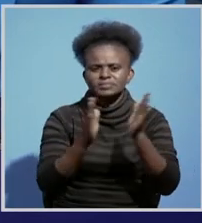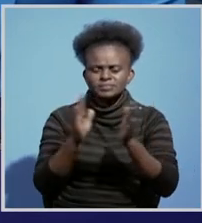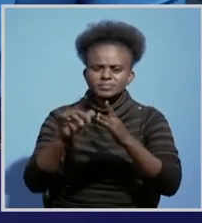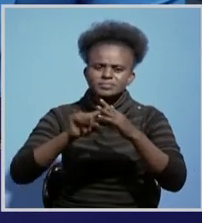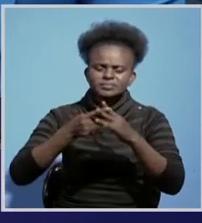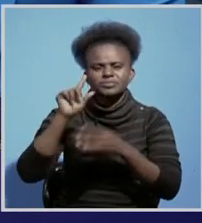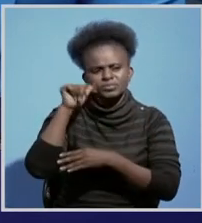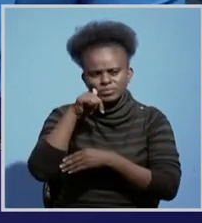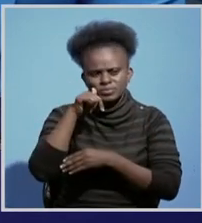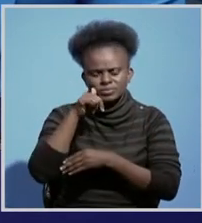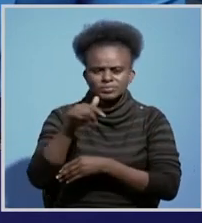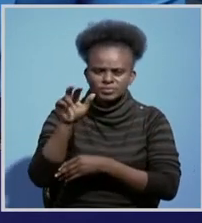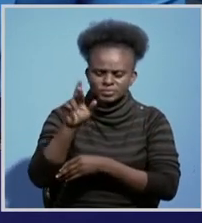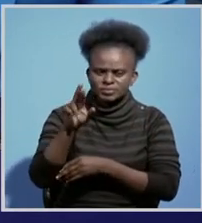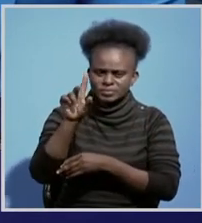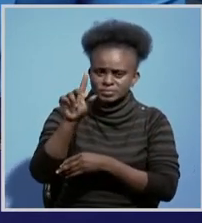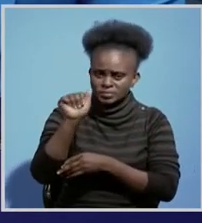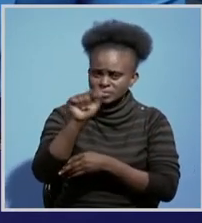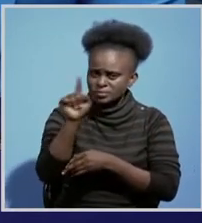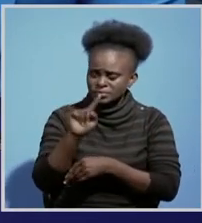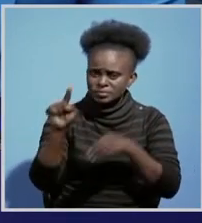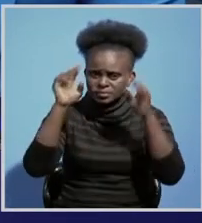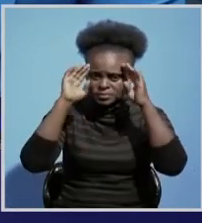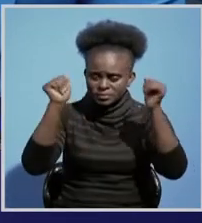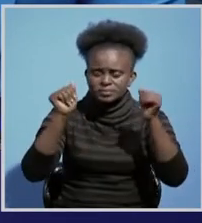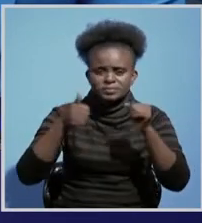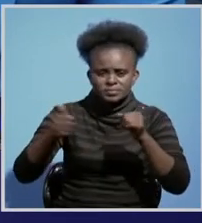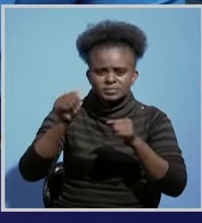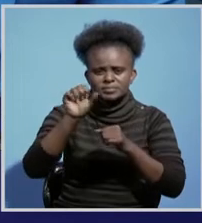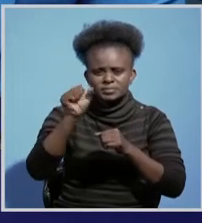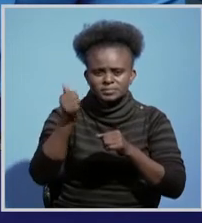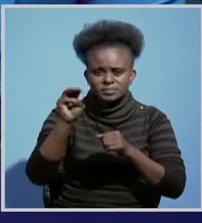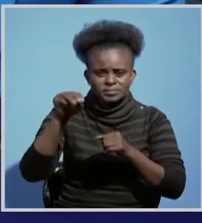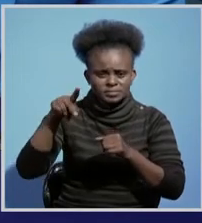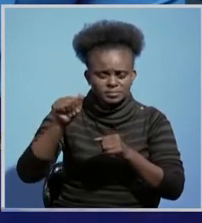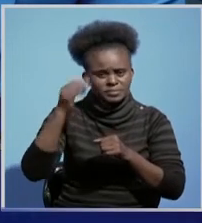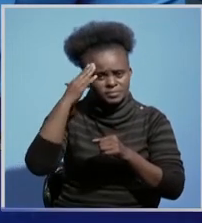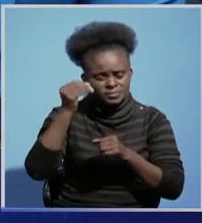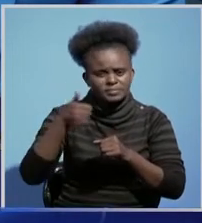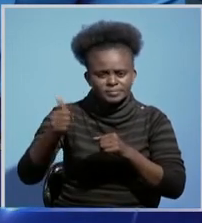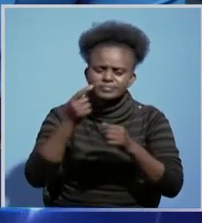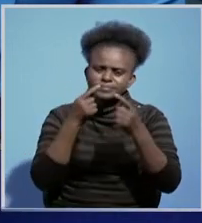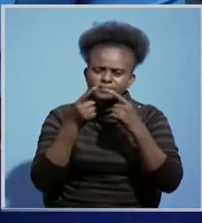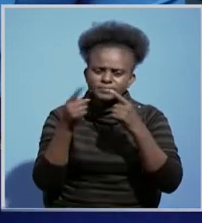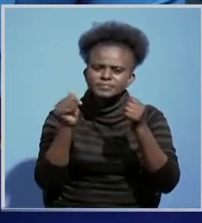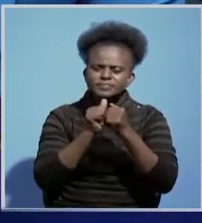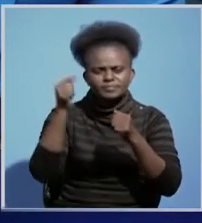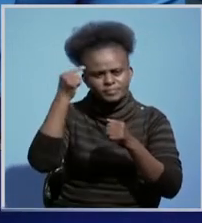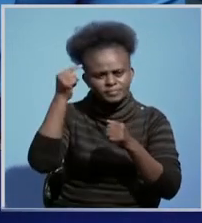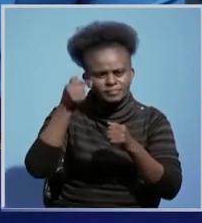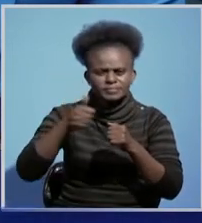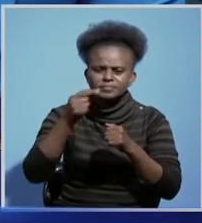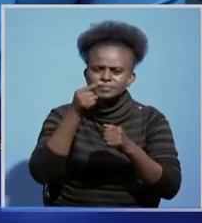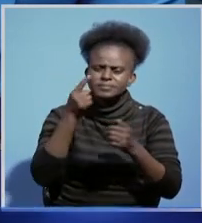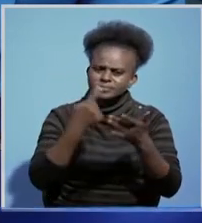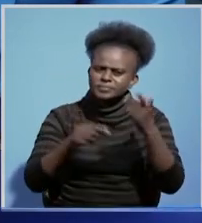tomorrow. Our DAZ President Brian Sampa says this is as a result of the engagement with government. He says